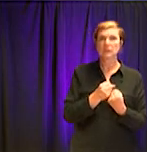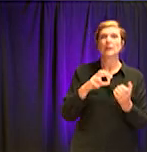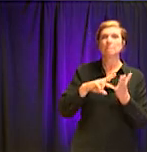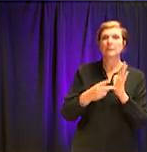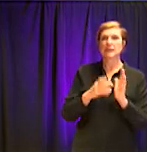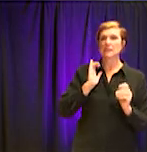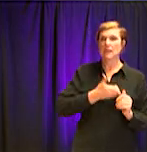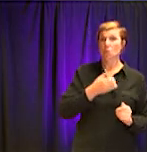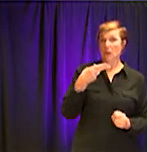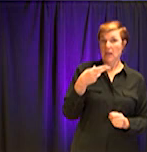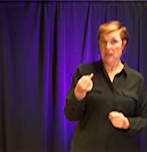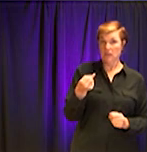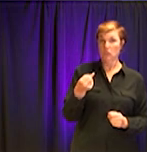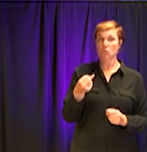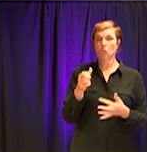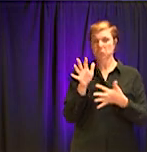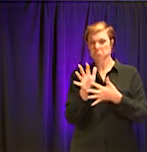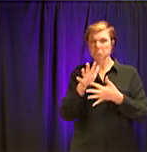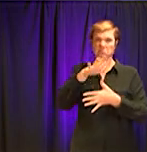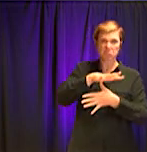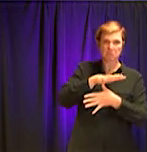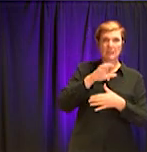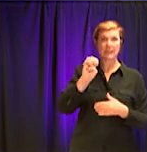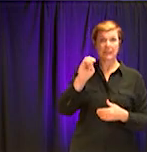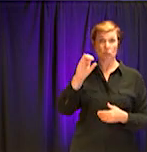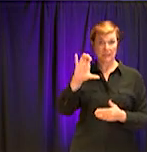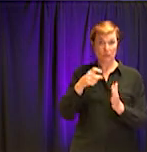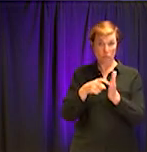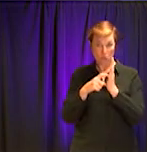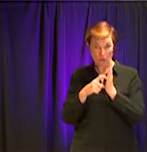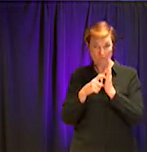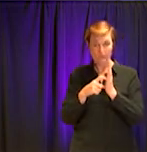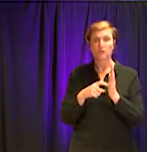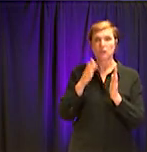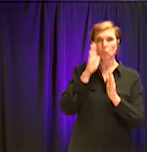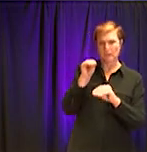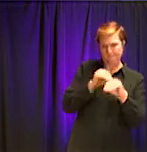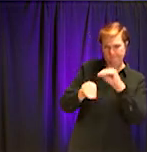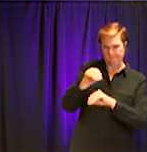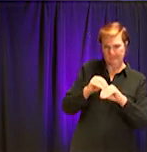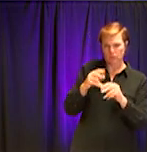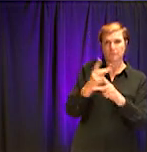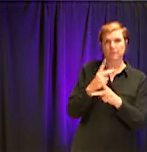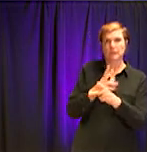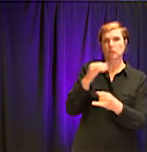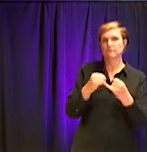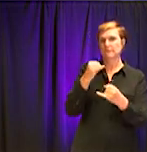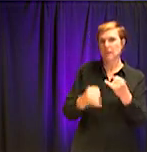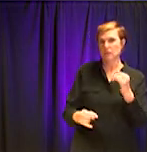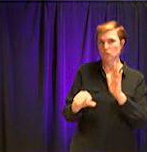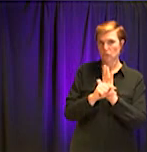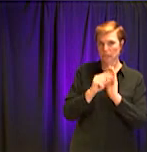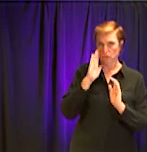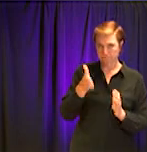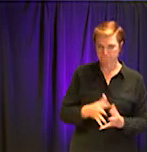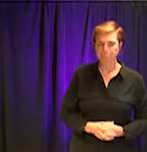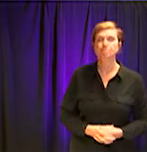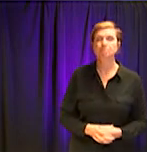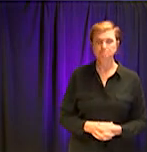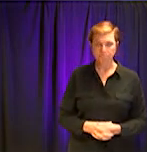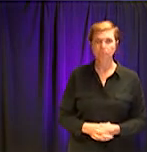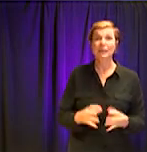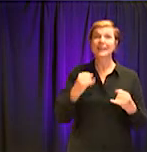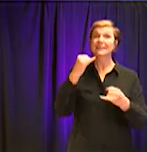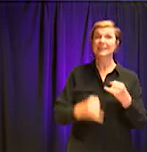our high school students of the EOC requirement. then lastly, I want to let you know that